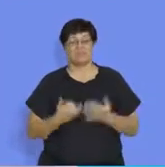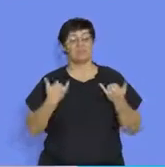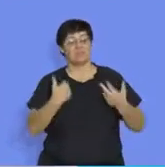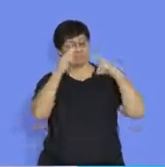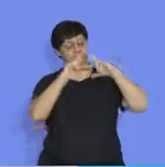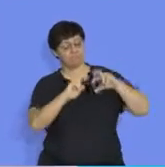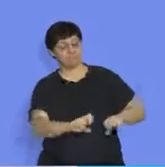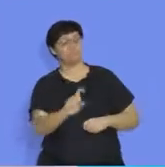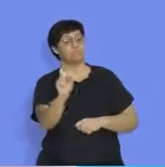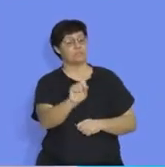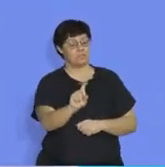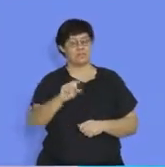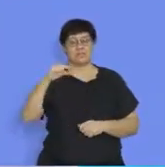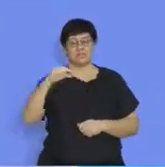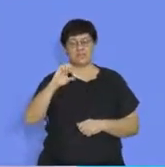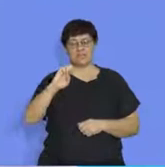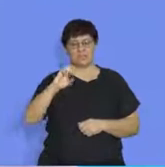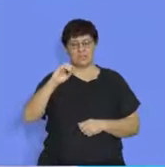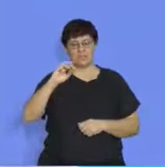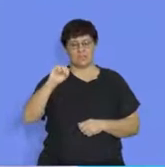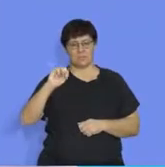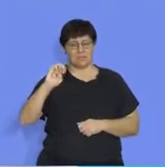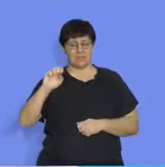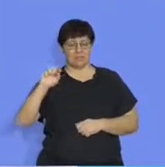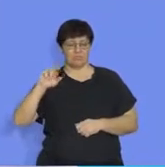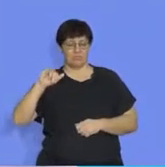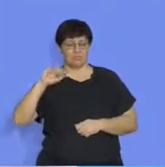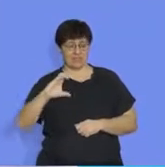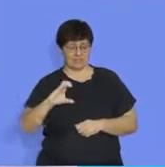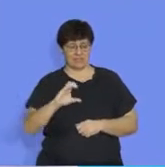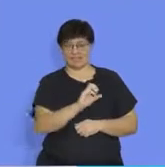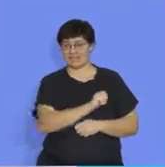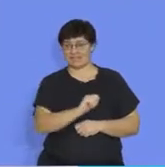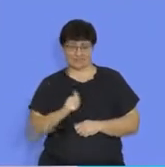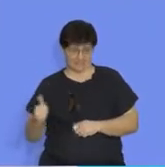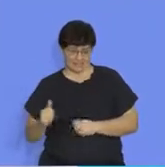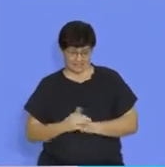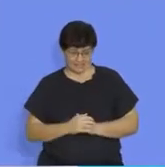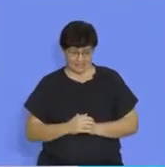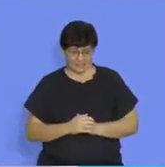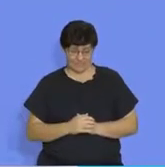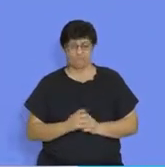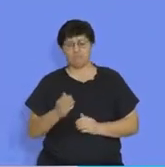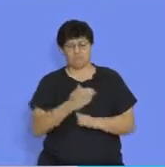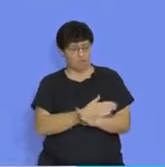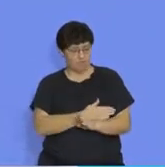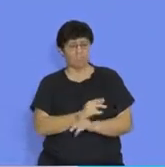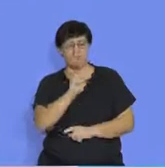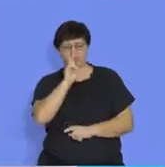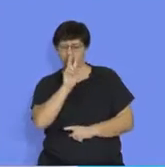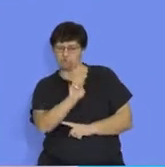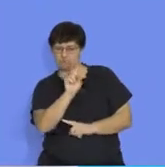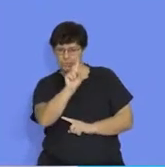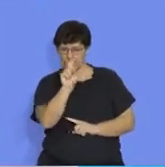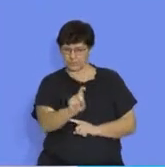investigating geometric number sequences. Before we look at our concept map for today, I'm going to ask you